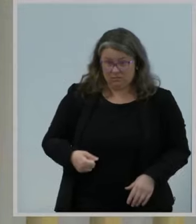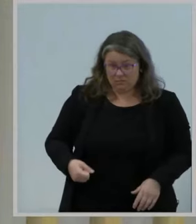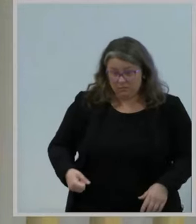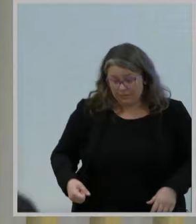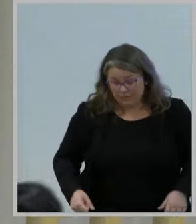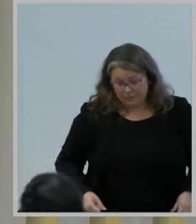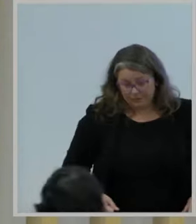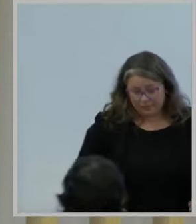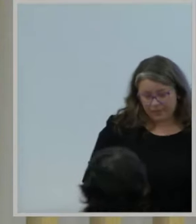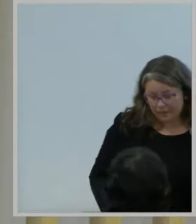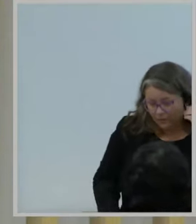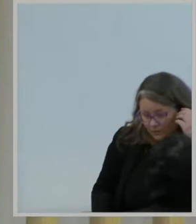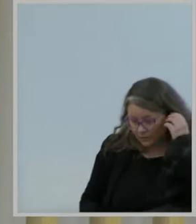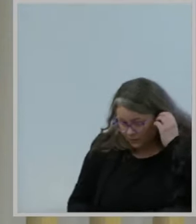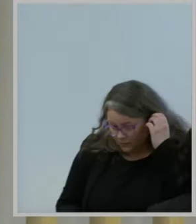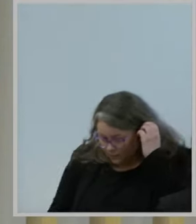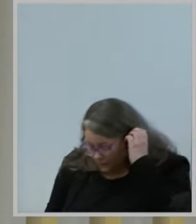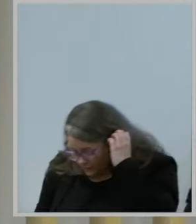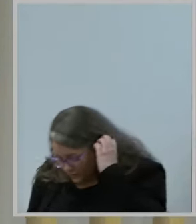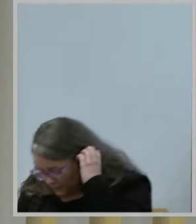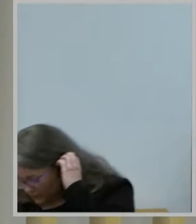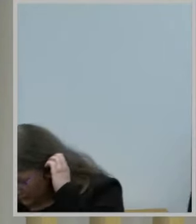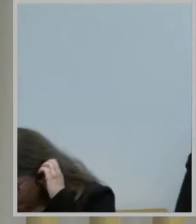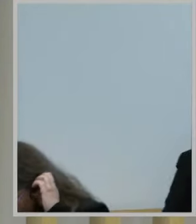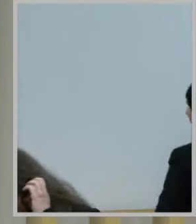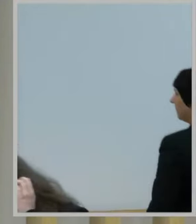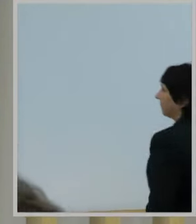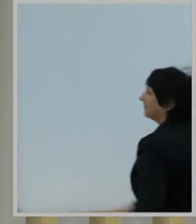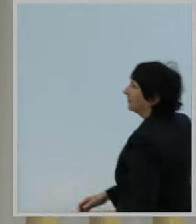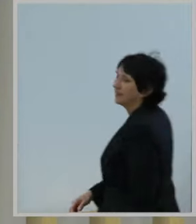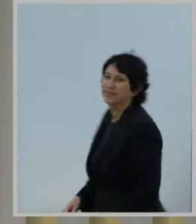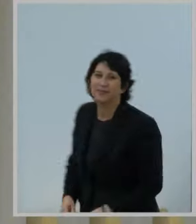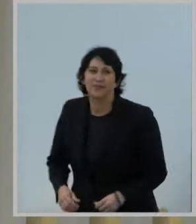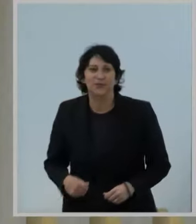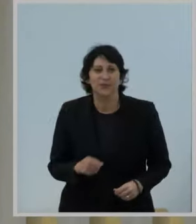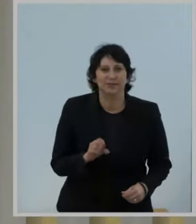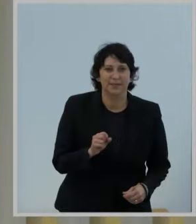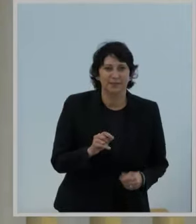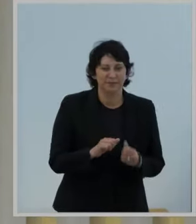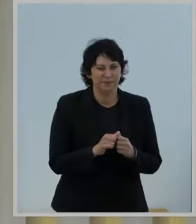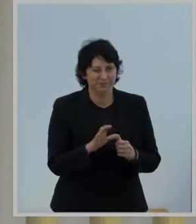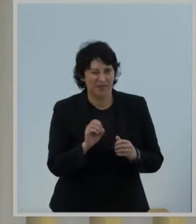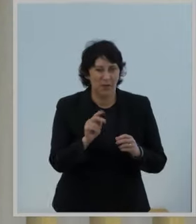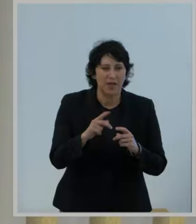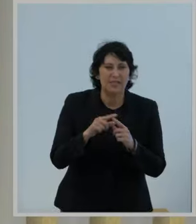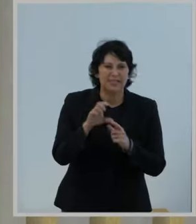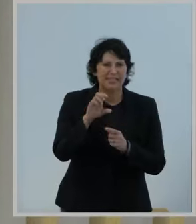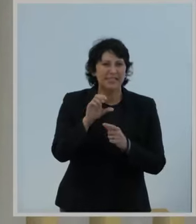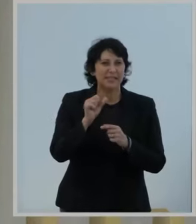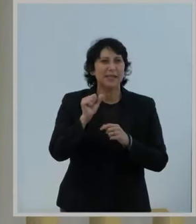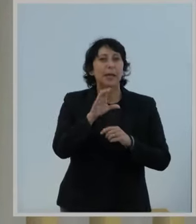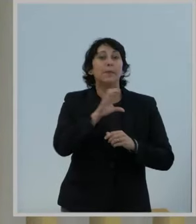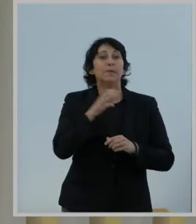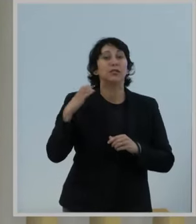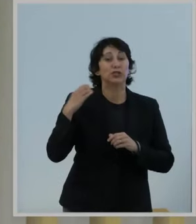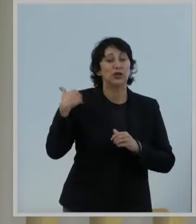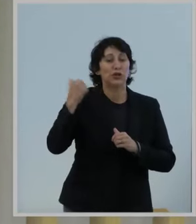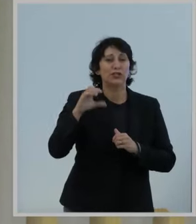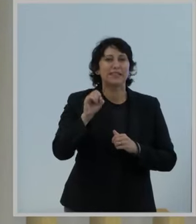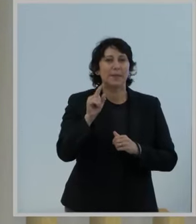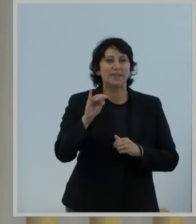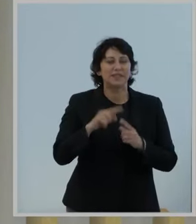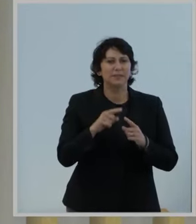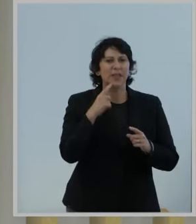Thank you. I'd also like to welcome Commissioner Gomez. The notice we considered today proposes rules that are